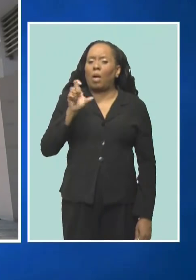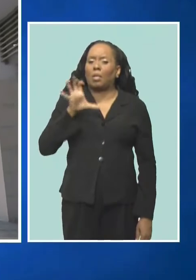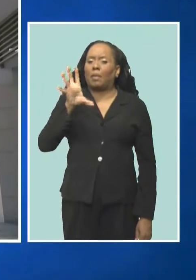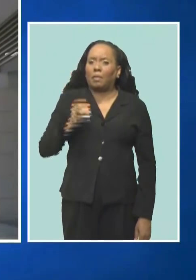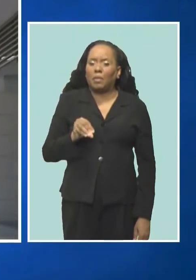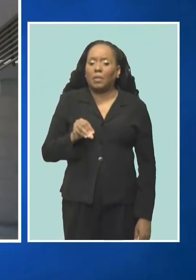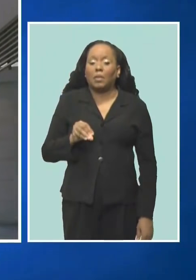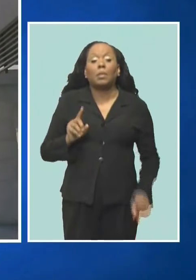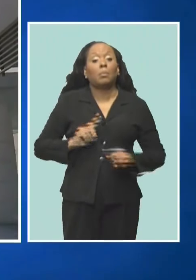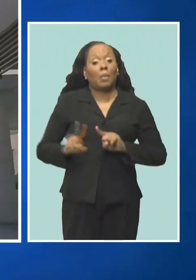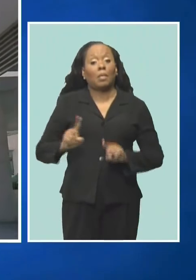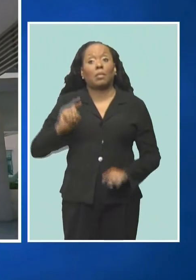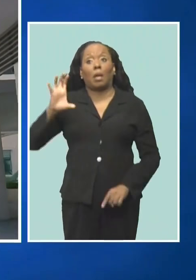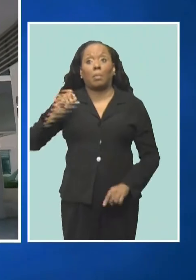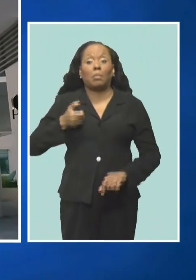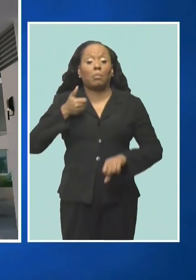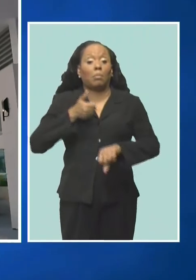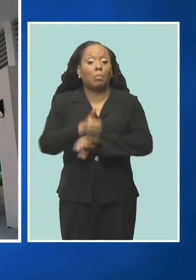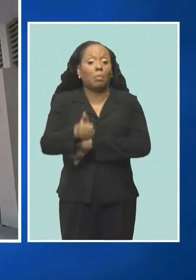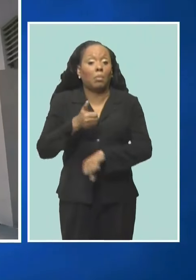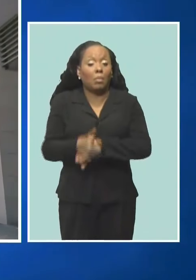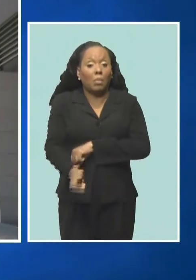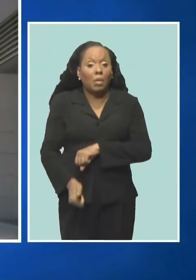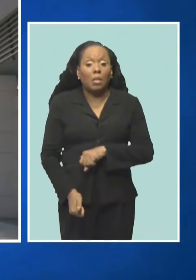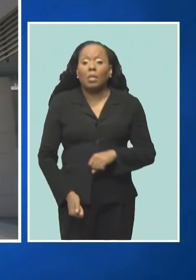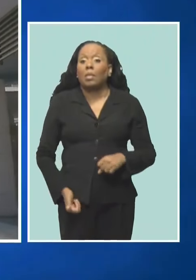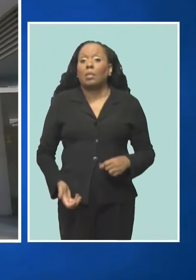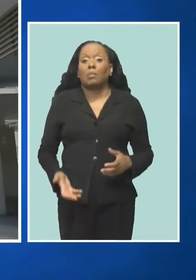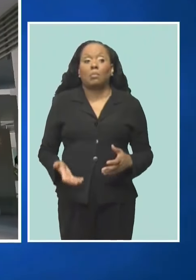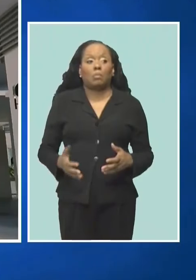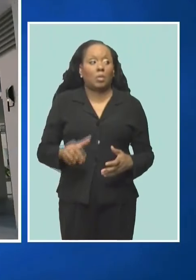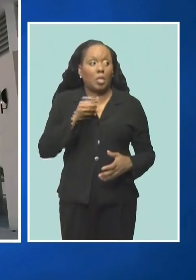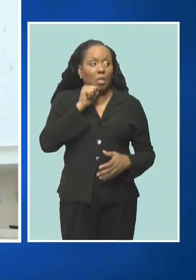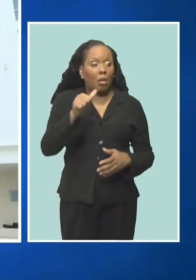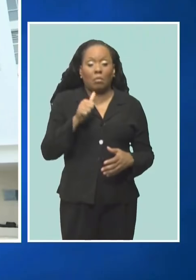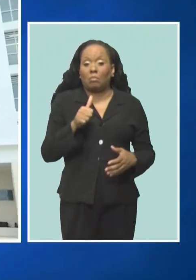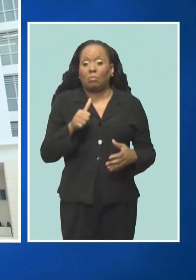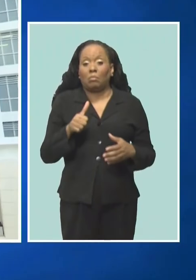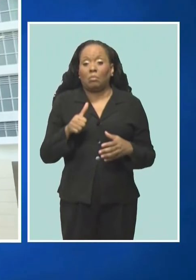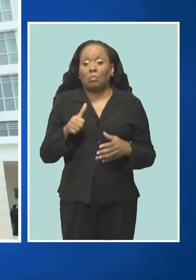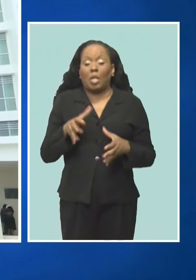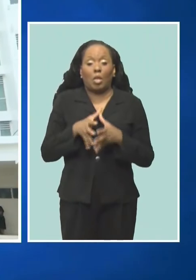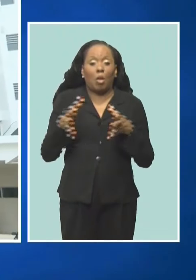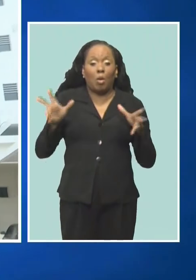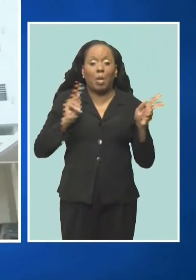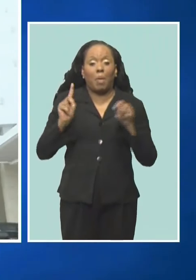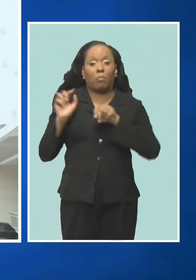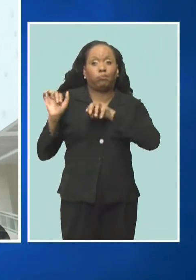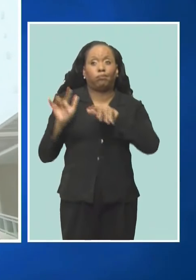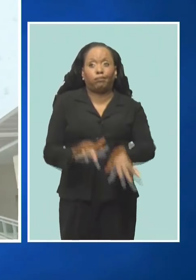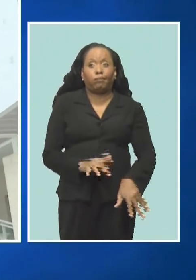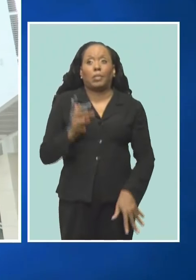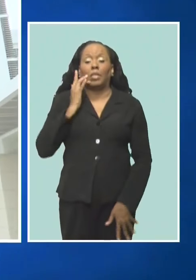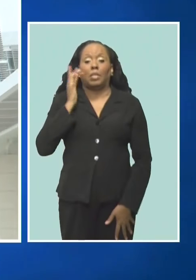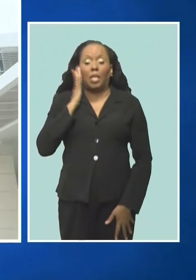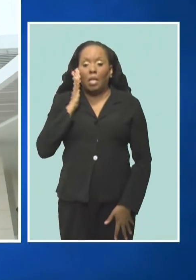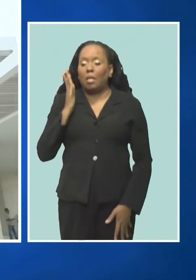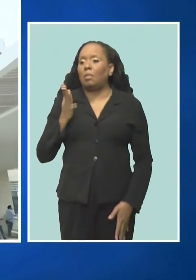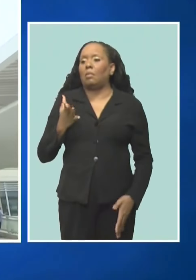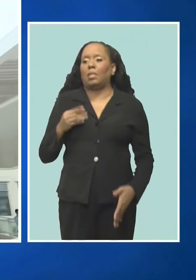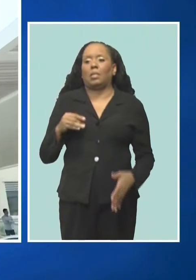union, the company has blamed the action on low occupancy rates and the need to streamline operations. But